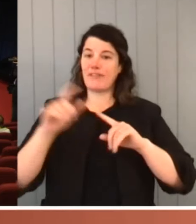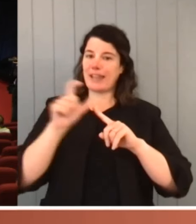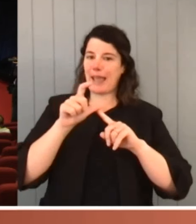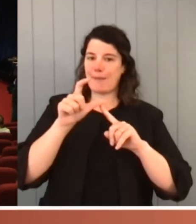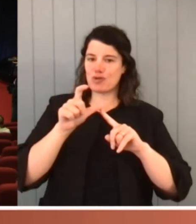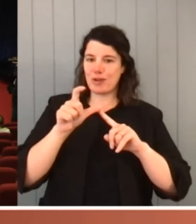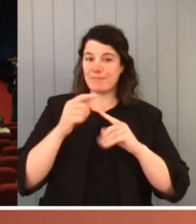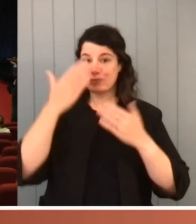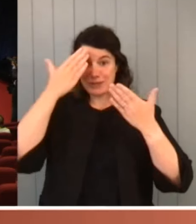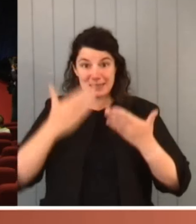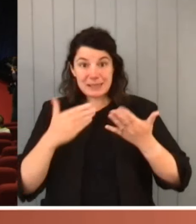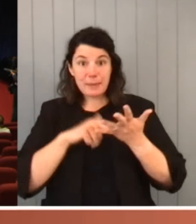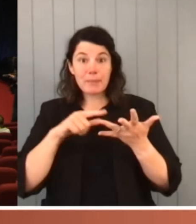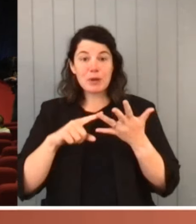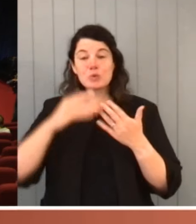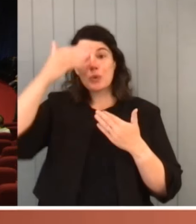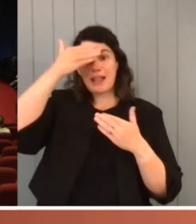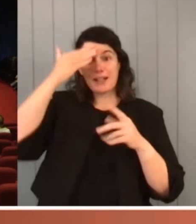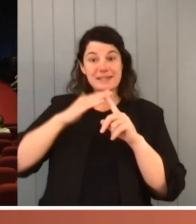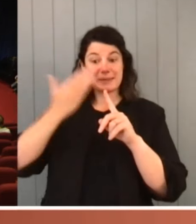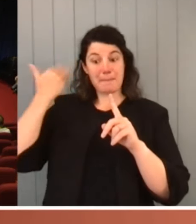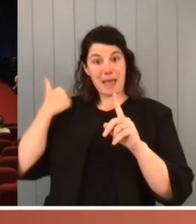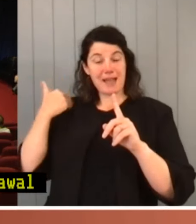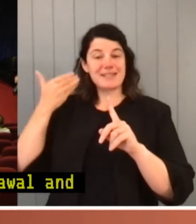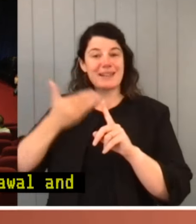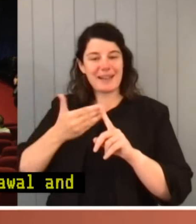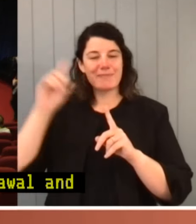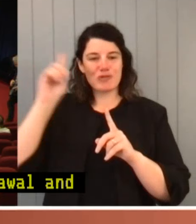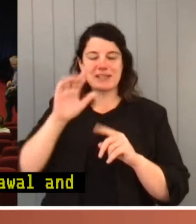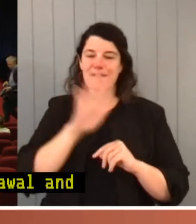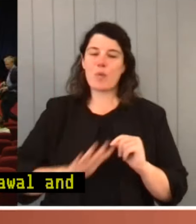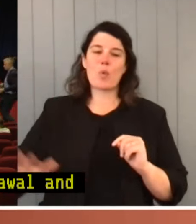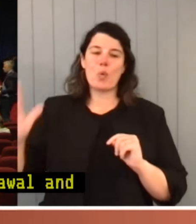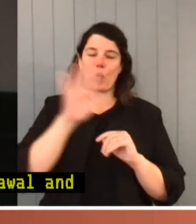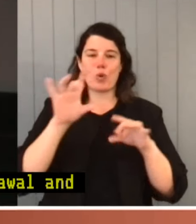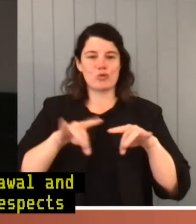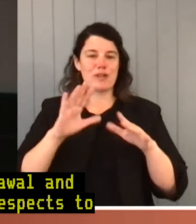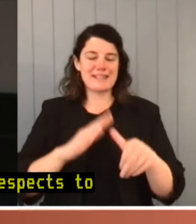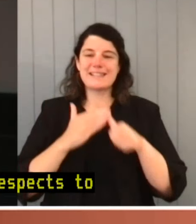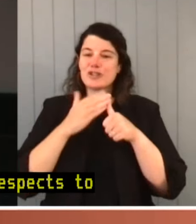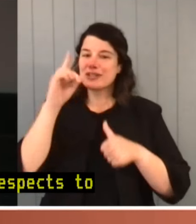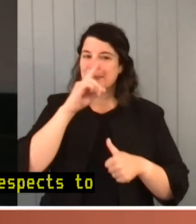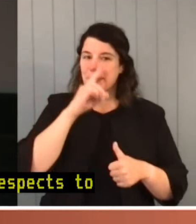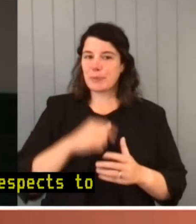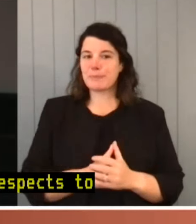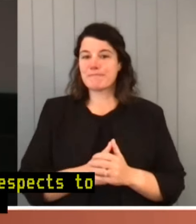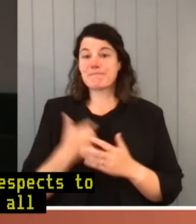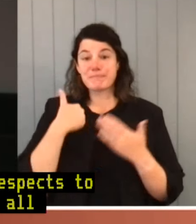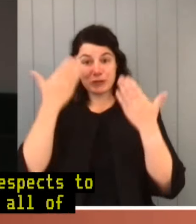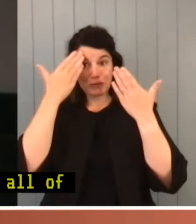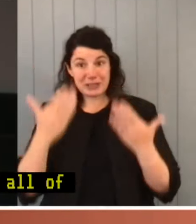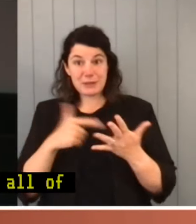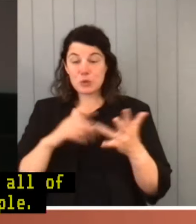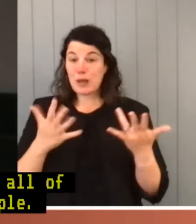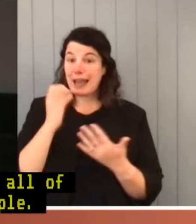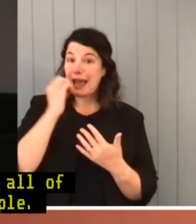pay respect to the elders past and present of all Australia's Indigenous people. And I extend that respect to any Aboriginal